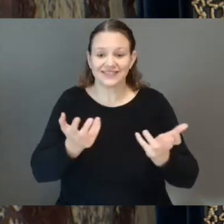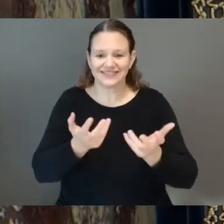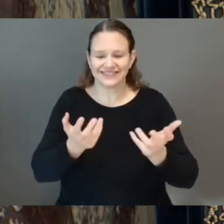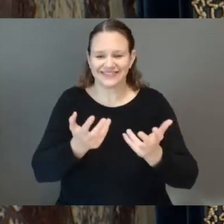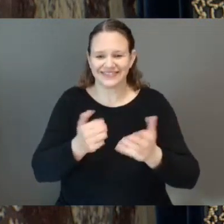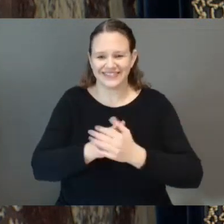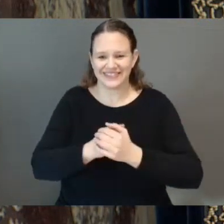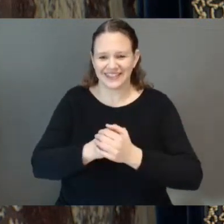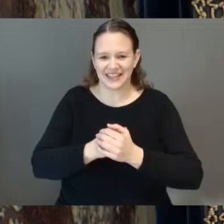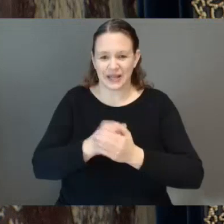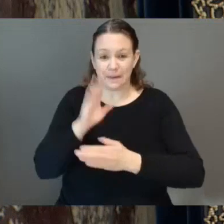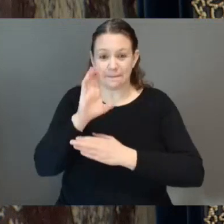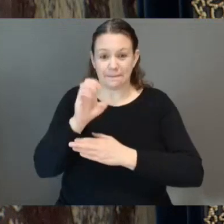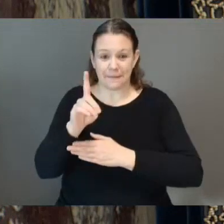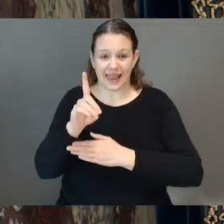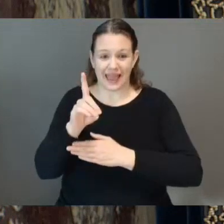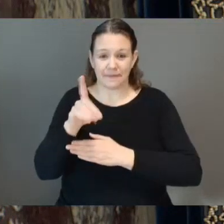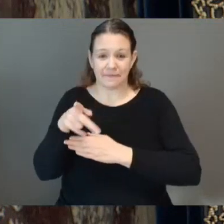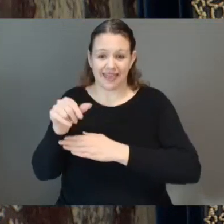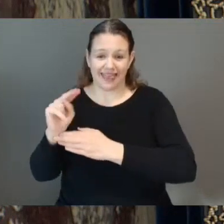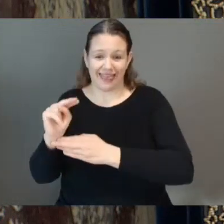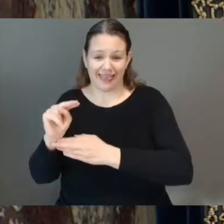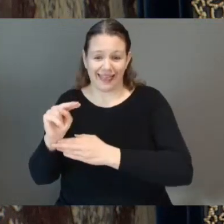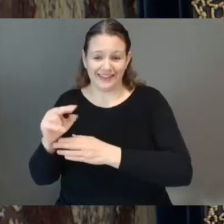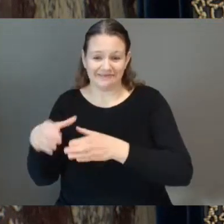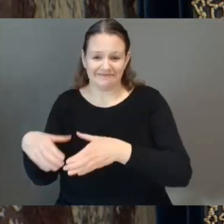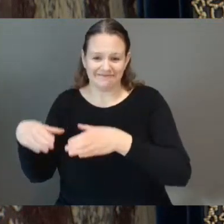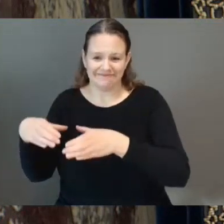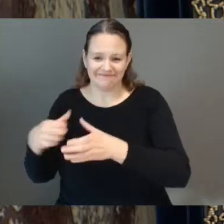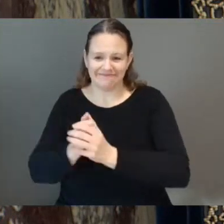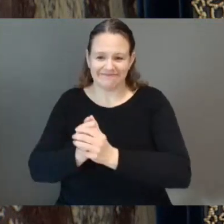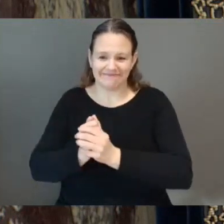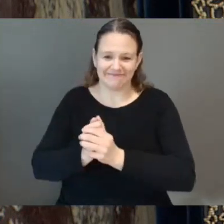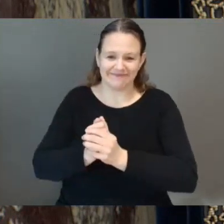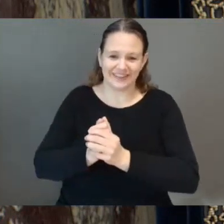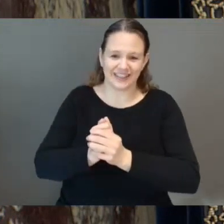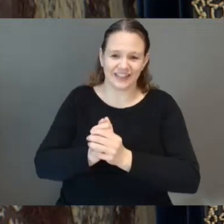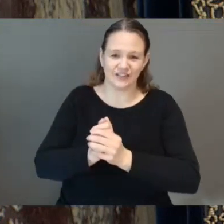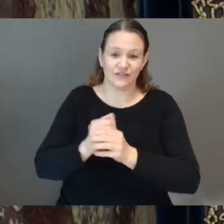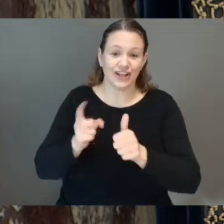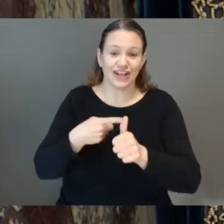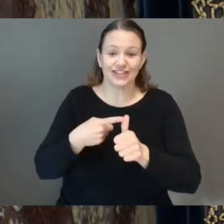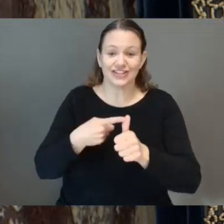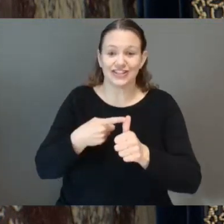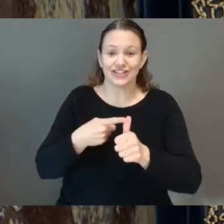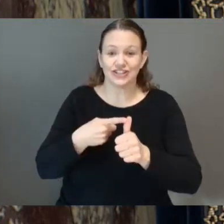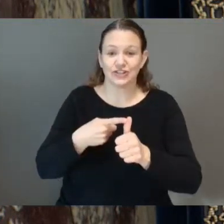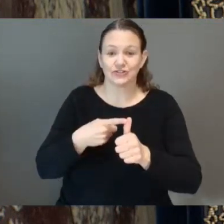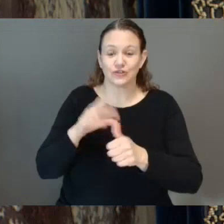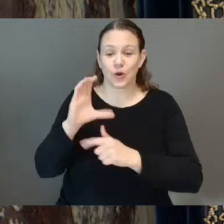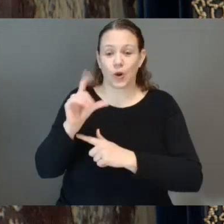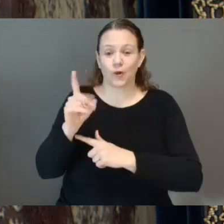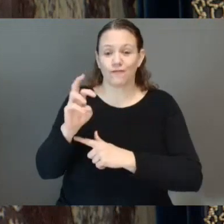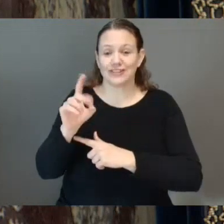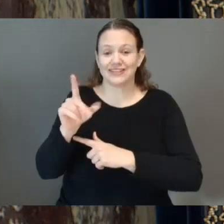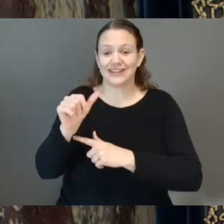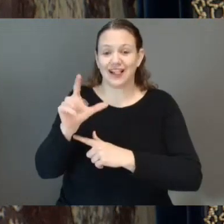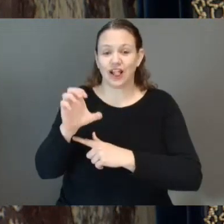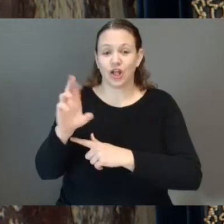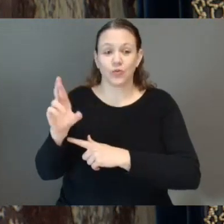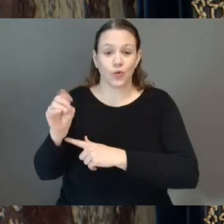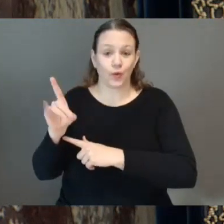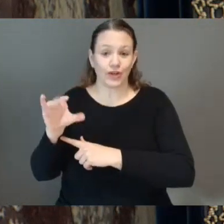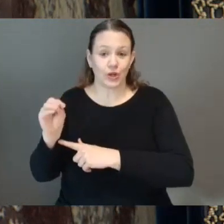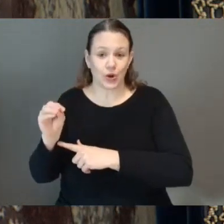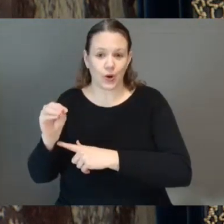proud to display them. The first rodeo was in 1945, and this year, like in other years, begins with a parade on Saturday morning